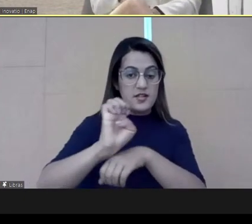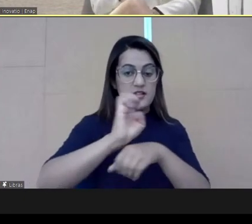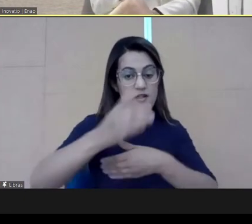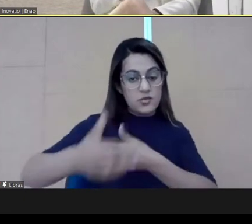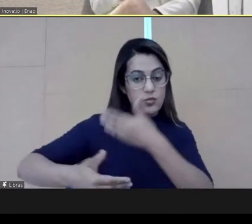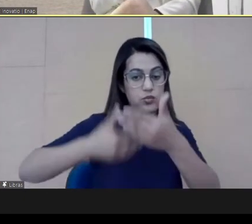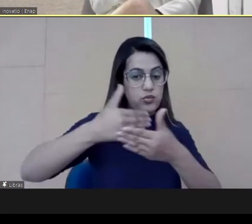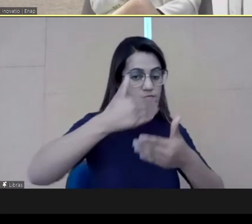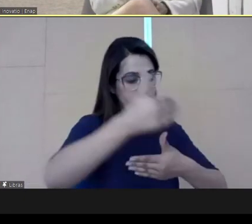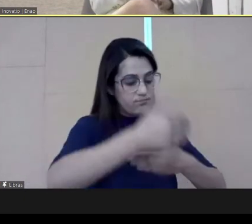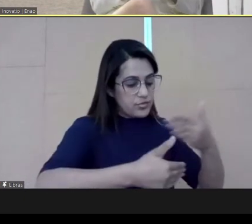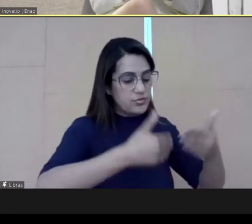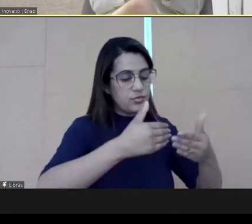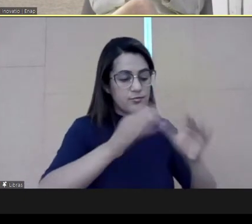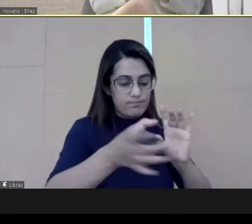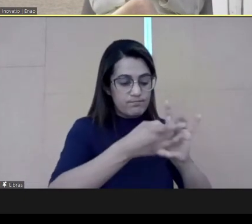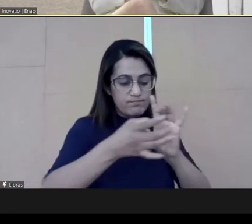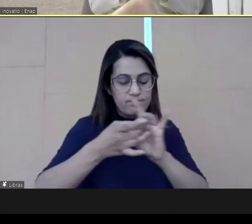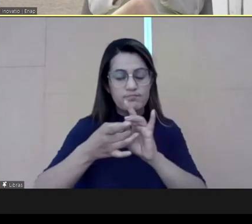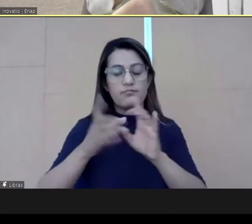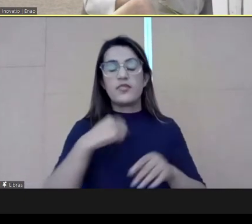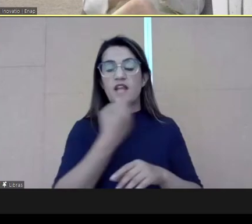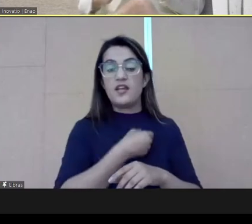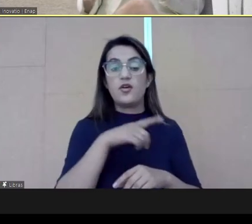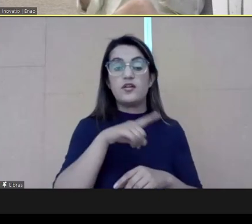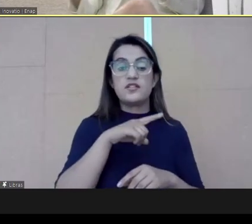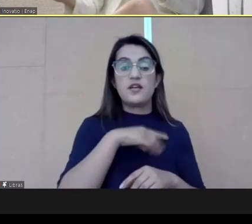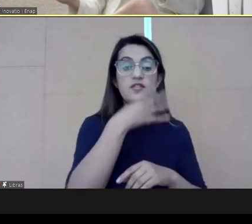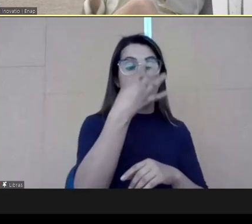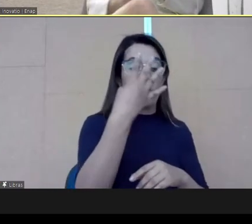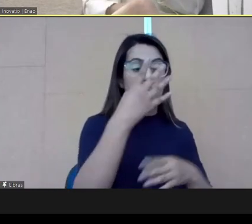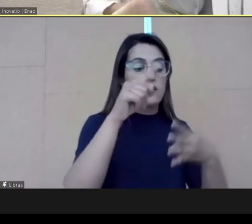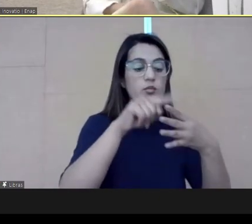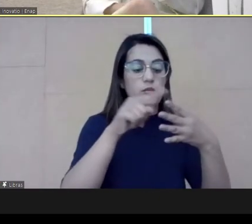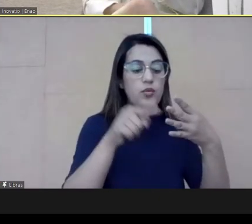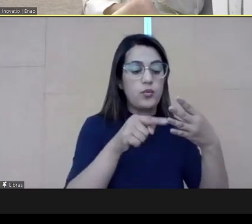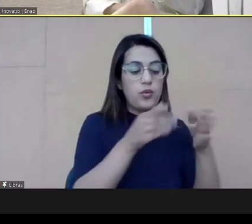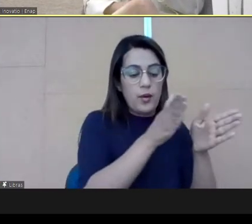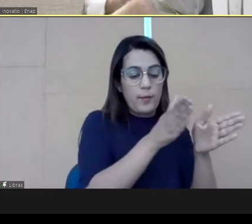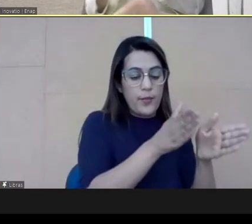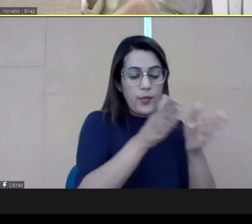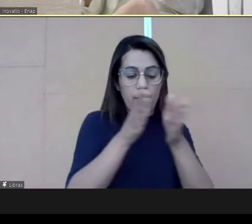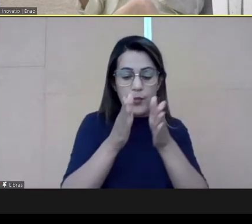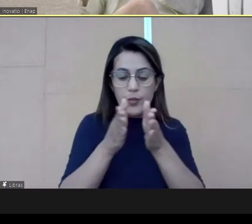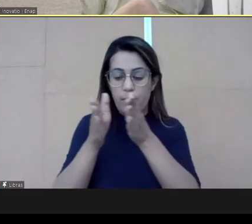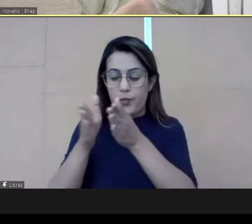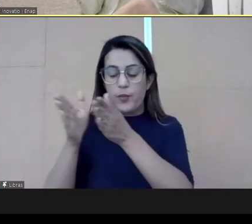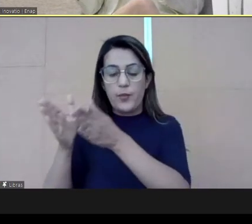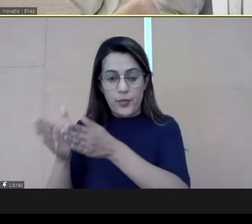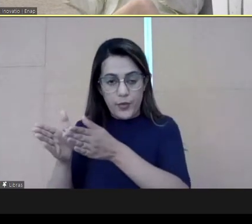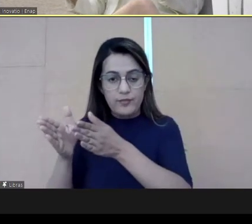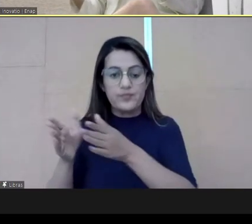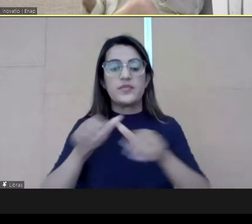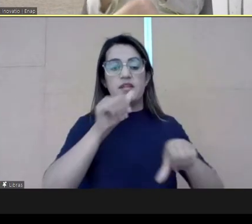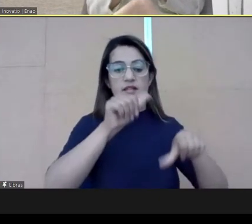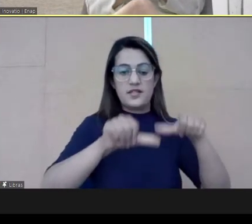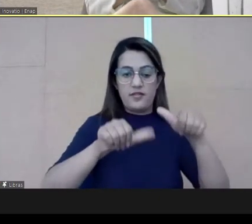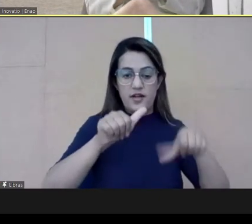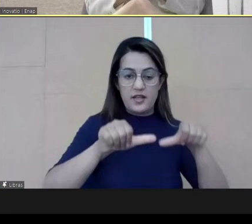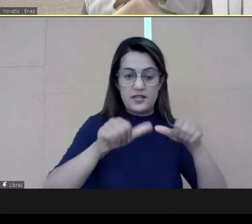involved, a team from nine states, and we had four stages in this evaluation.